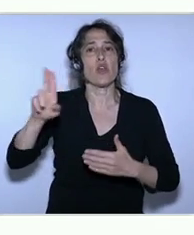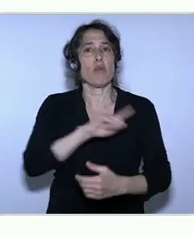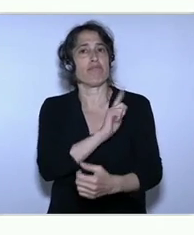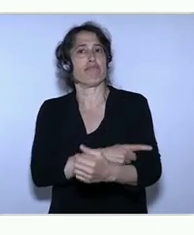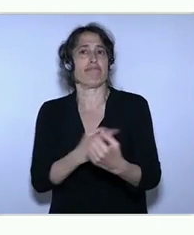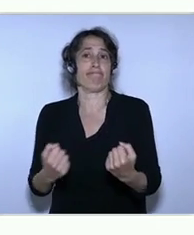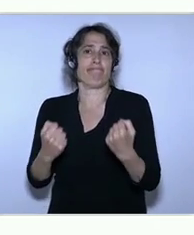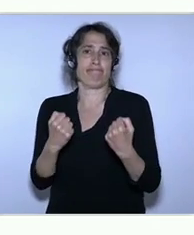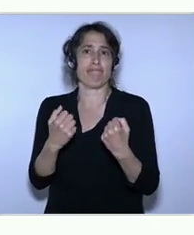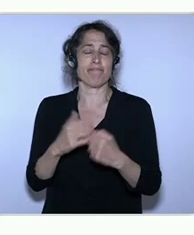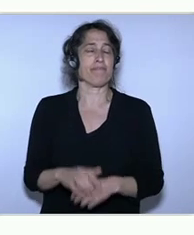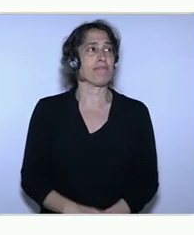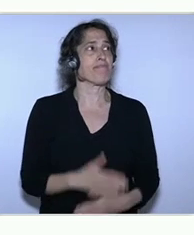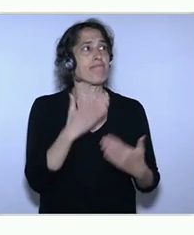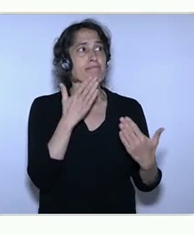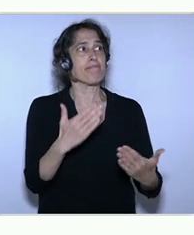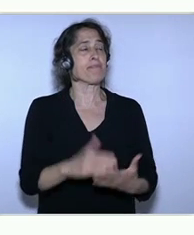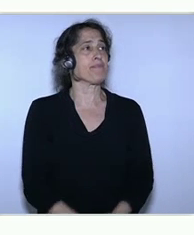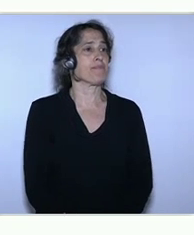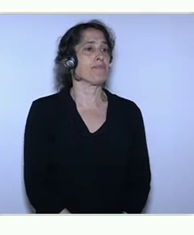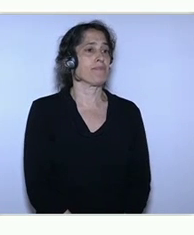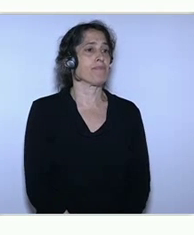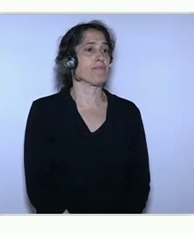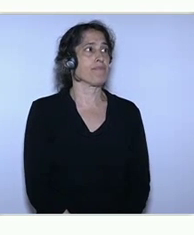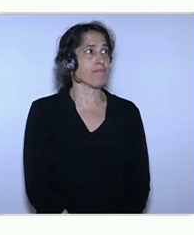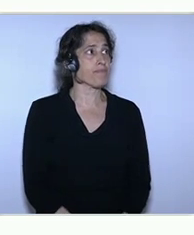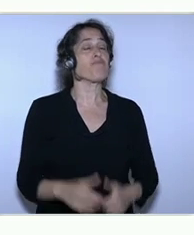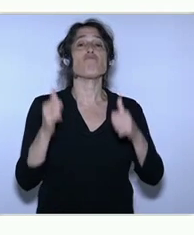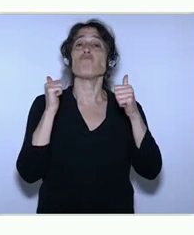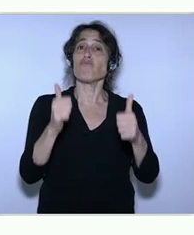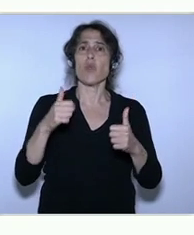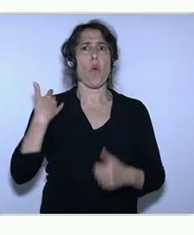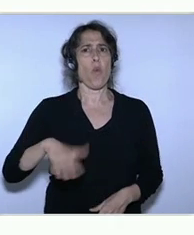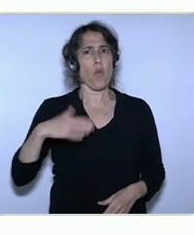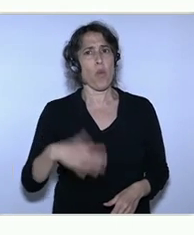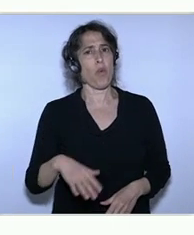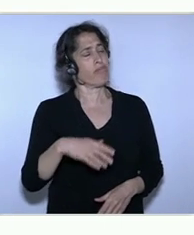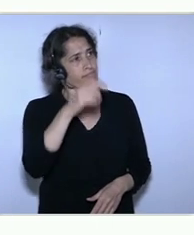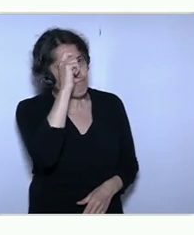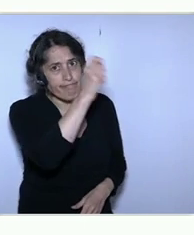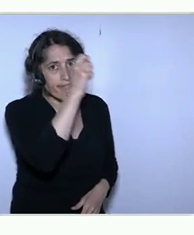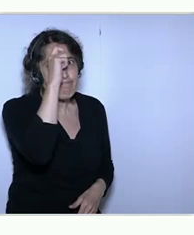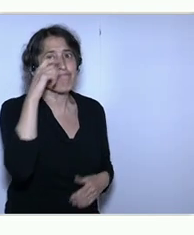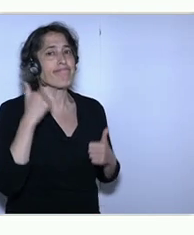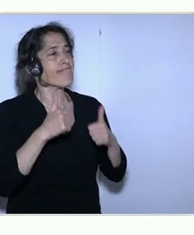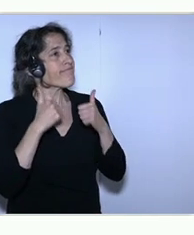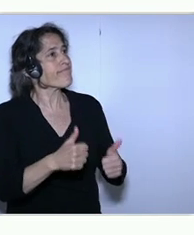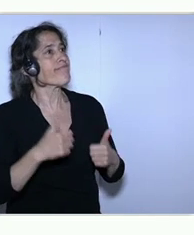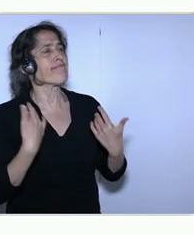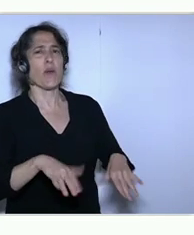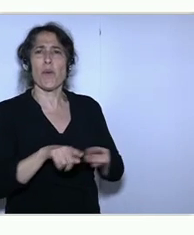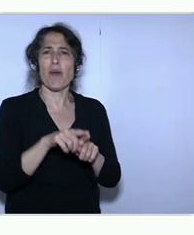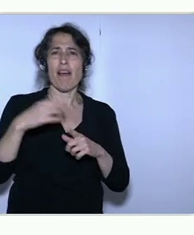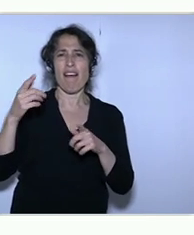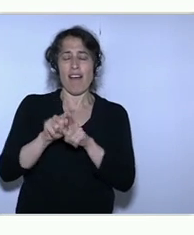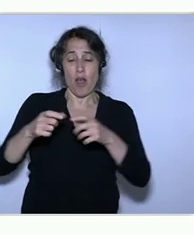Can we have the lights up? That was terrific. How cool is AirDog? I mean, wouldn't you just love it? Yes. If I went surfing or